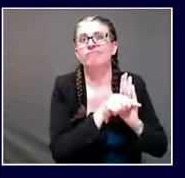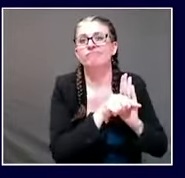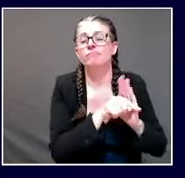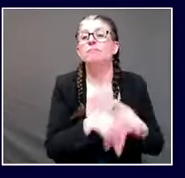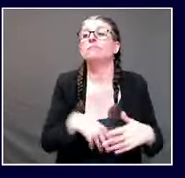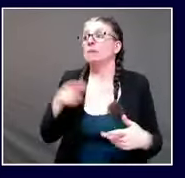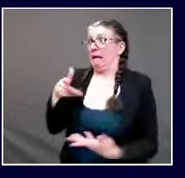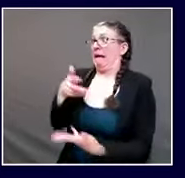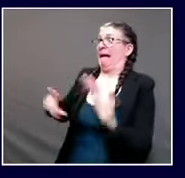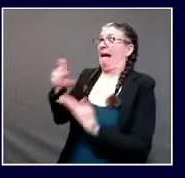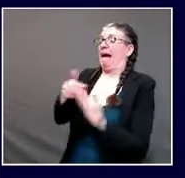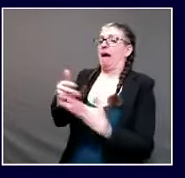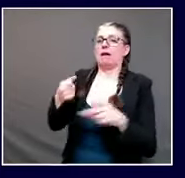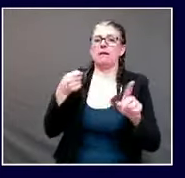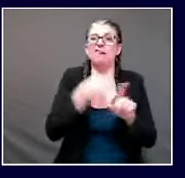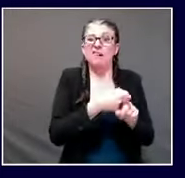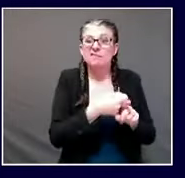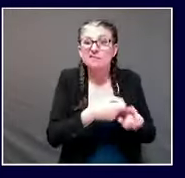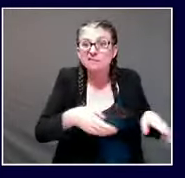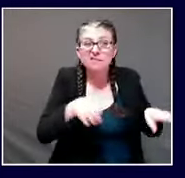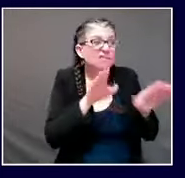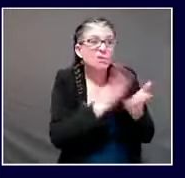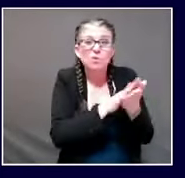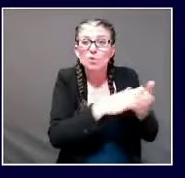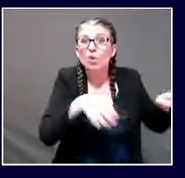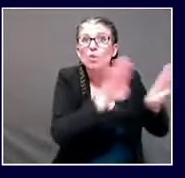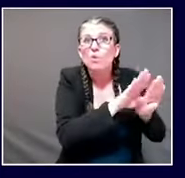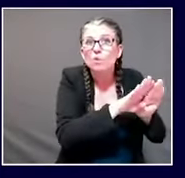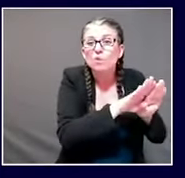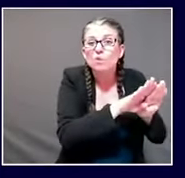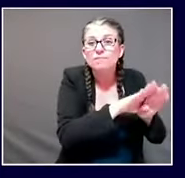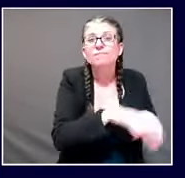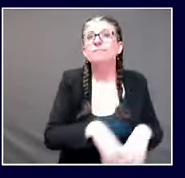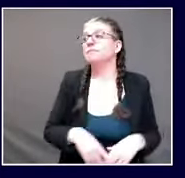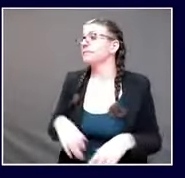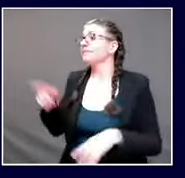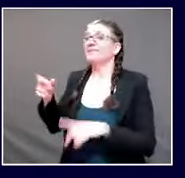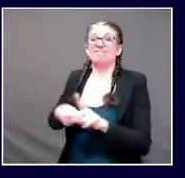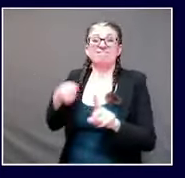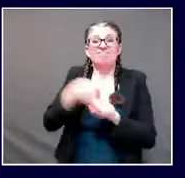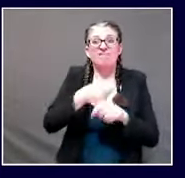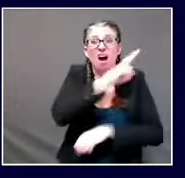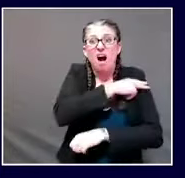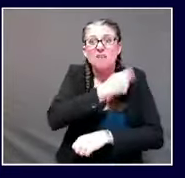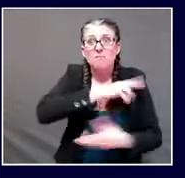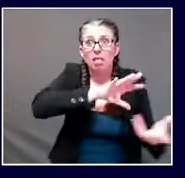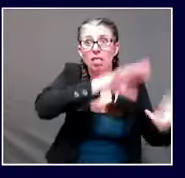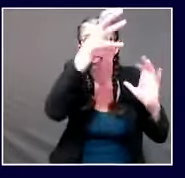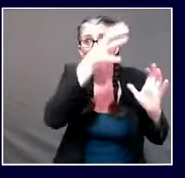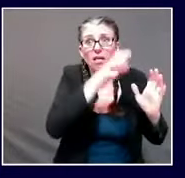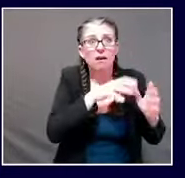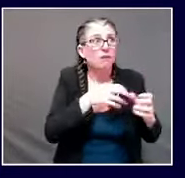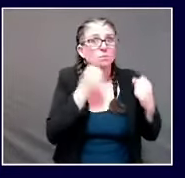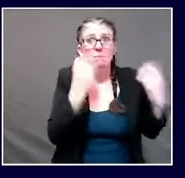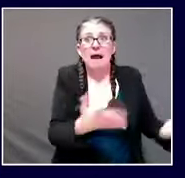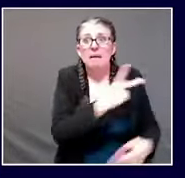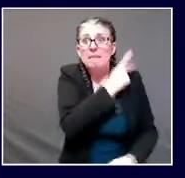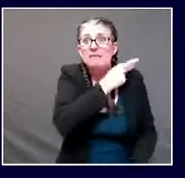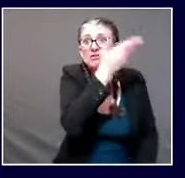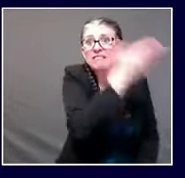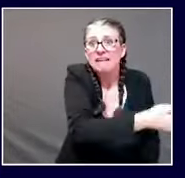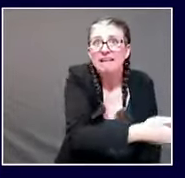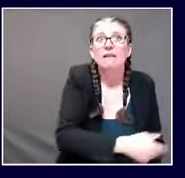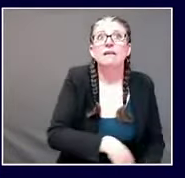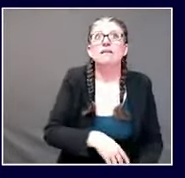take care of people in the icus everything we do and don't do sometimes is connected to every other part of our